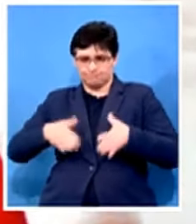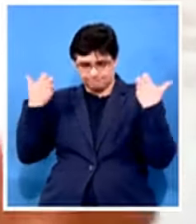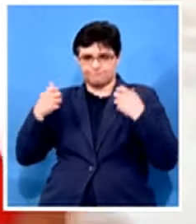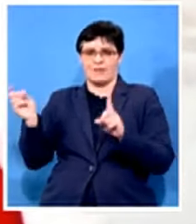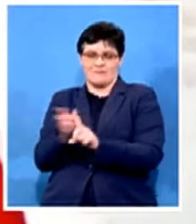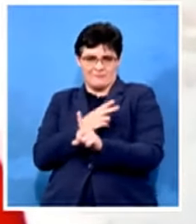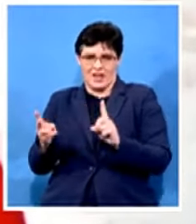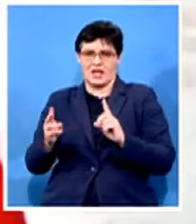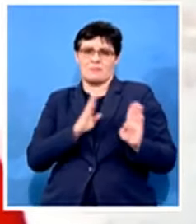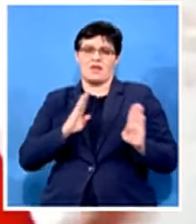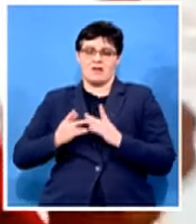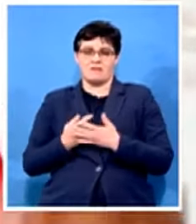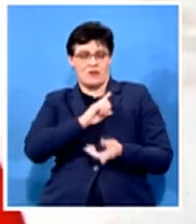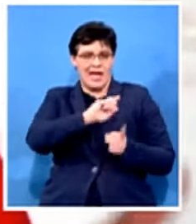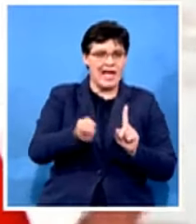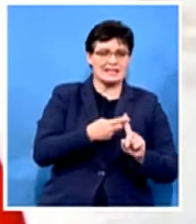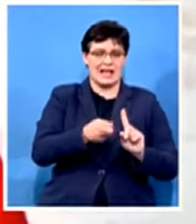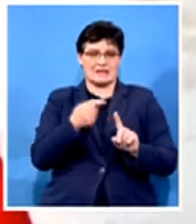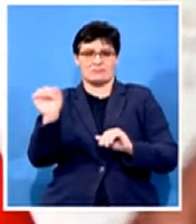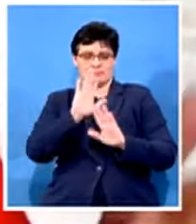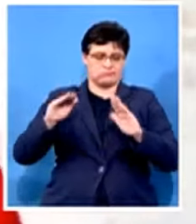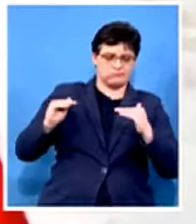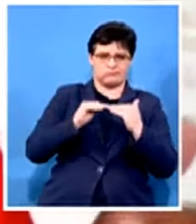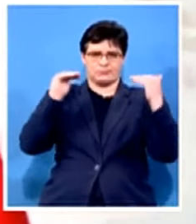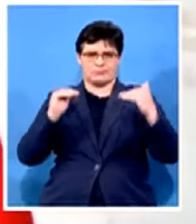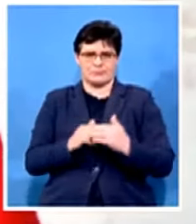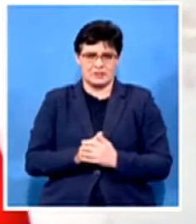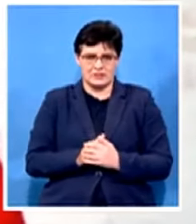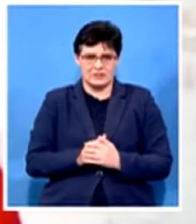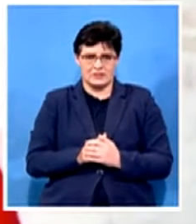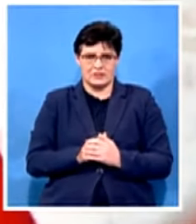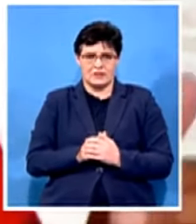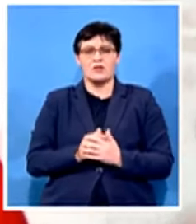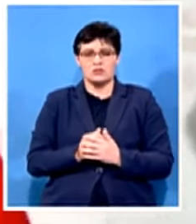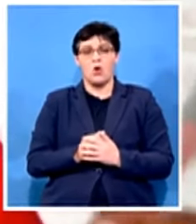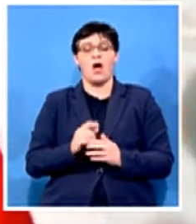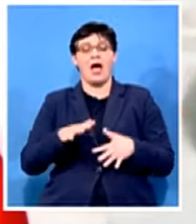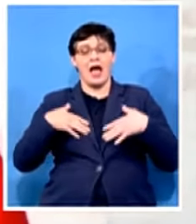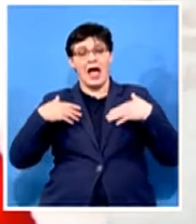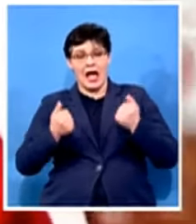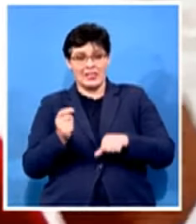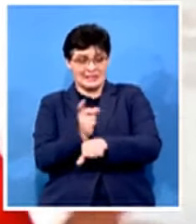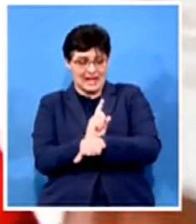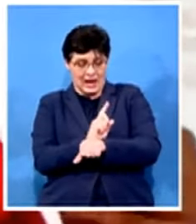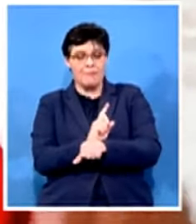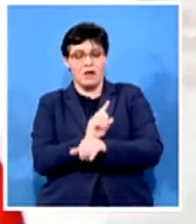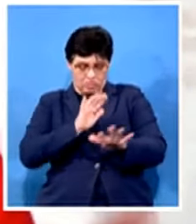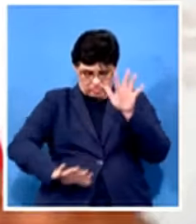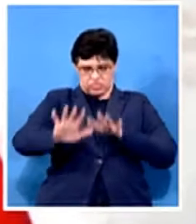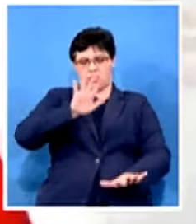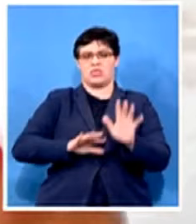the healthcare system will be overburdened during this festive season we cannot afford to